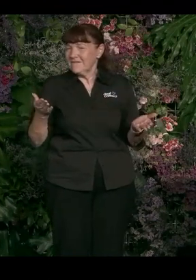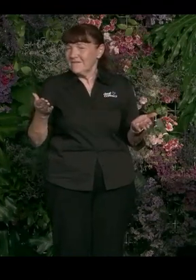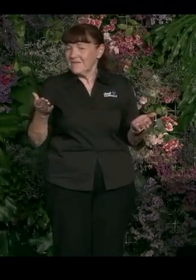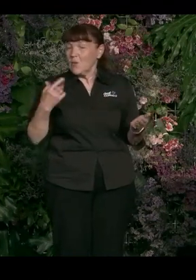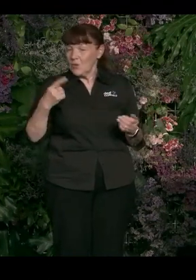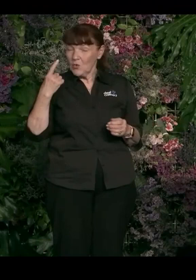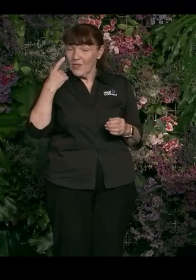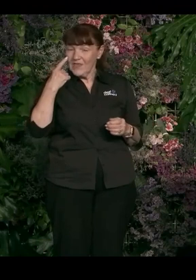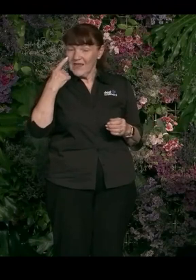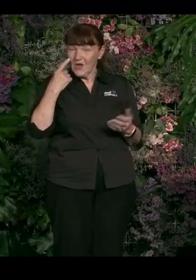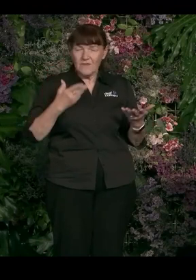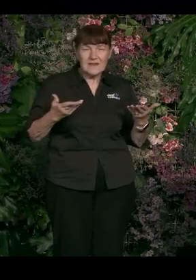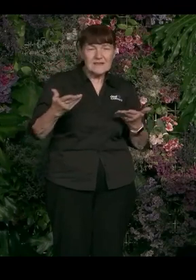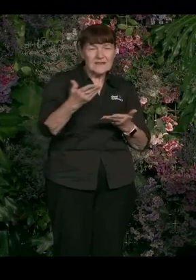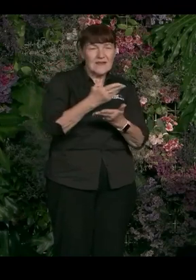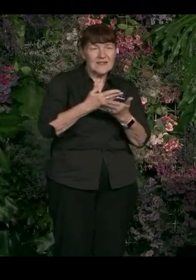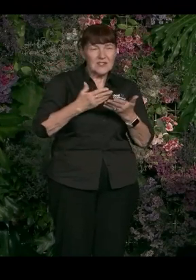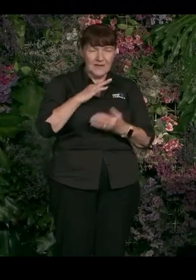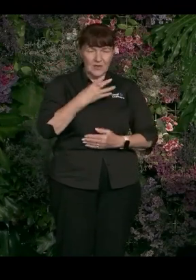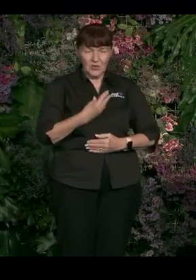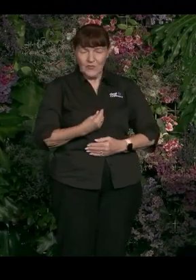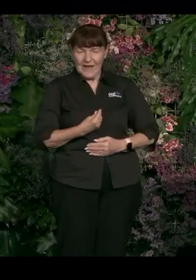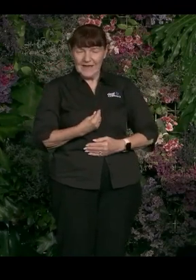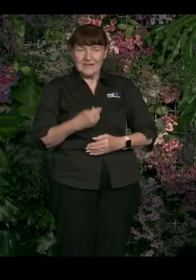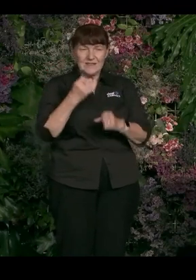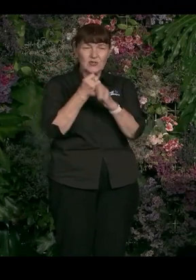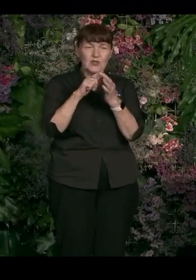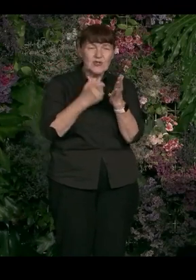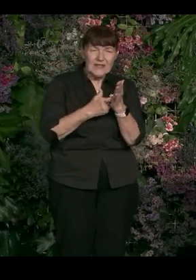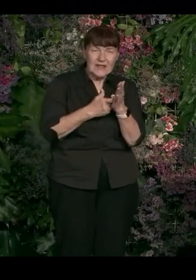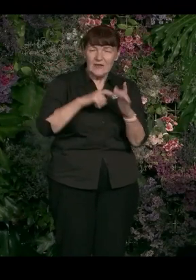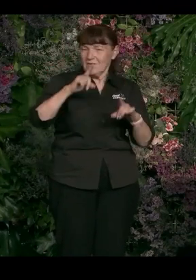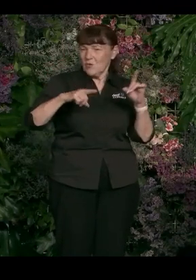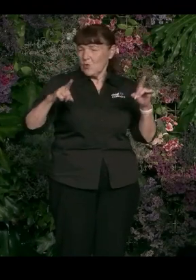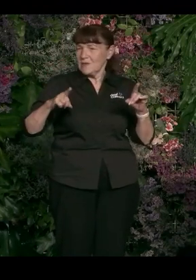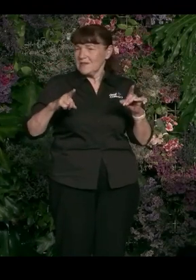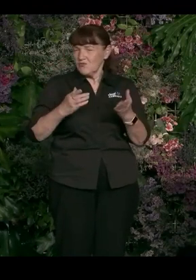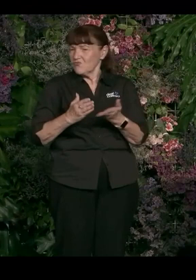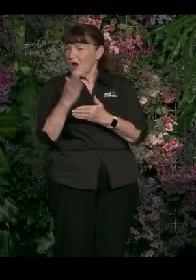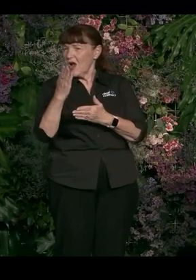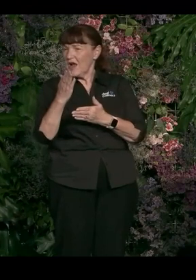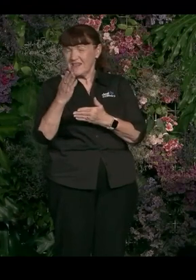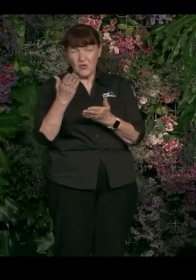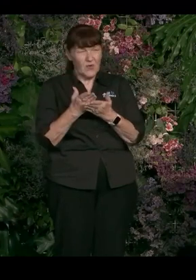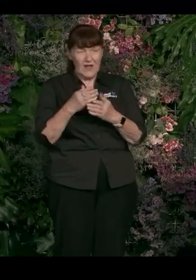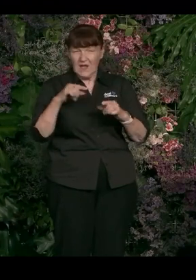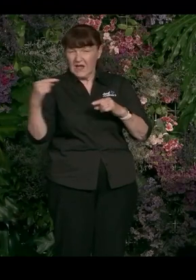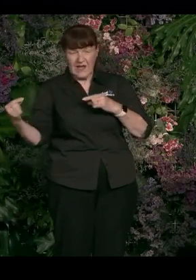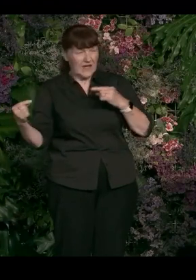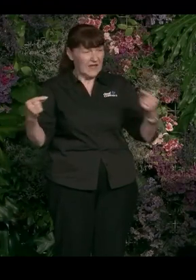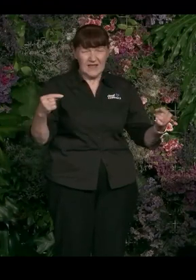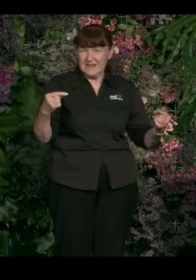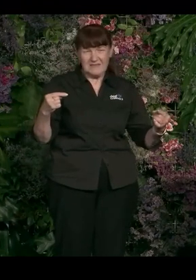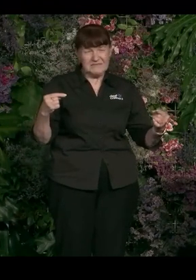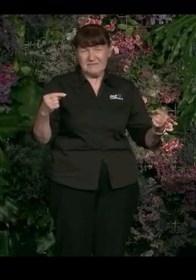discussion around trans and gender diverse rights and how divisive that is. For no reason.